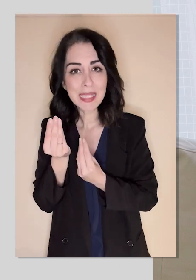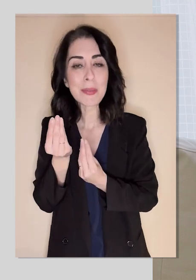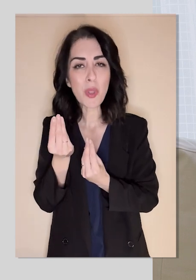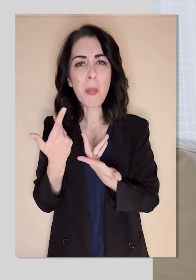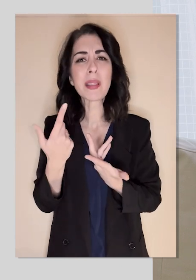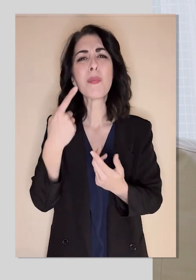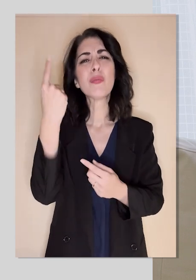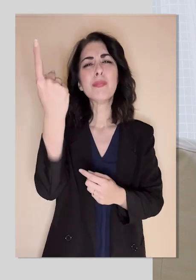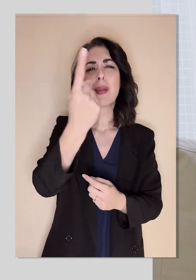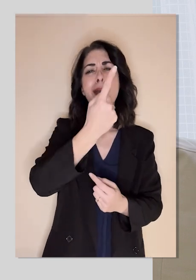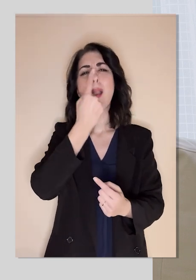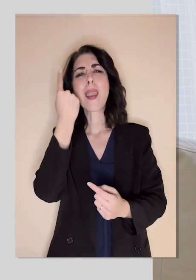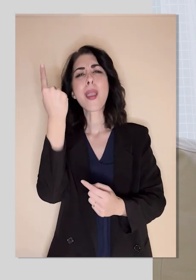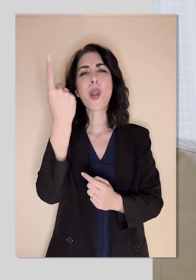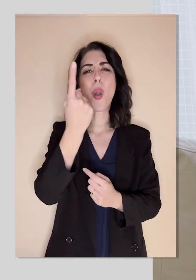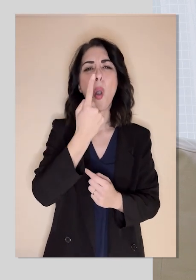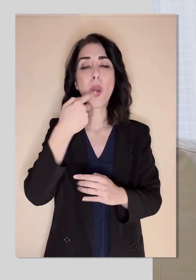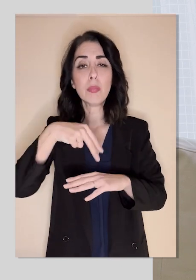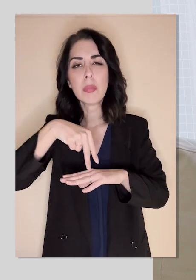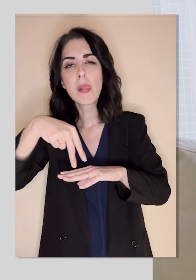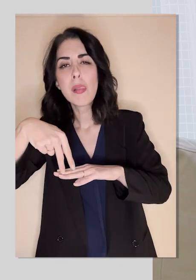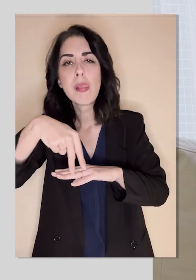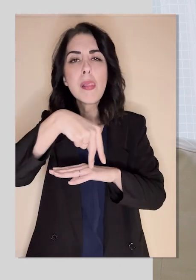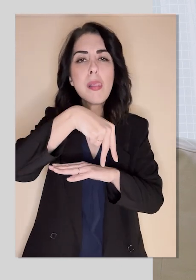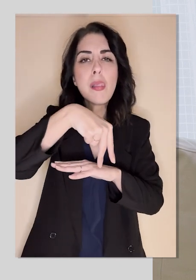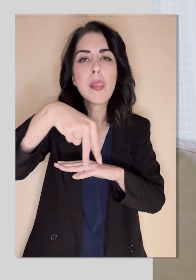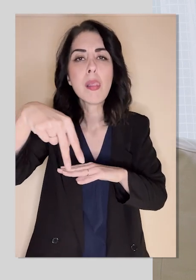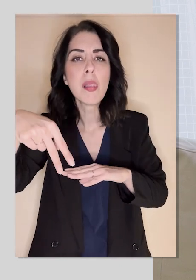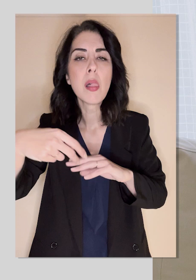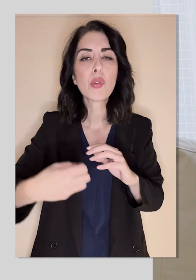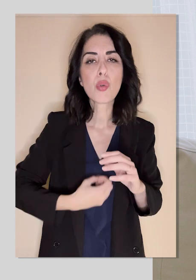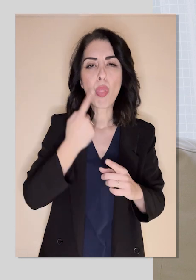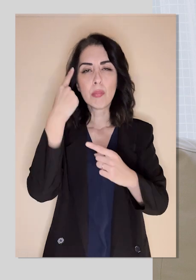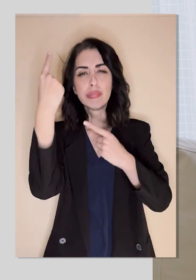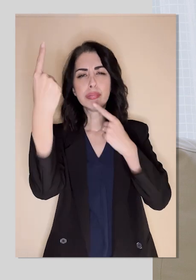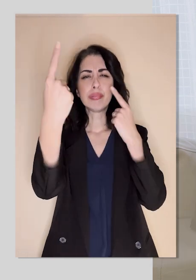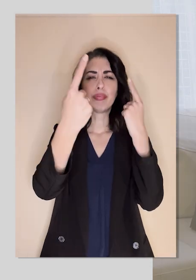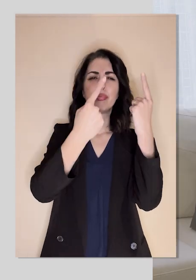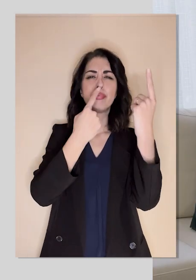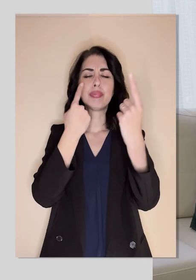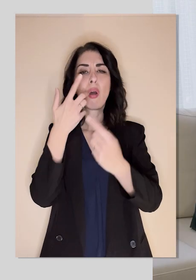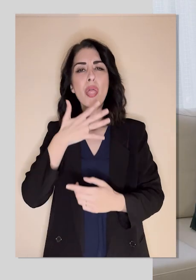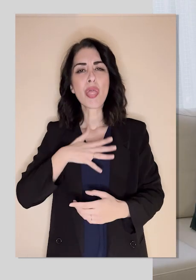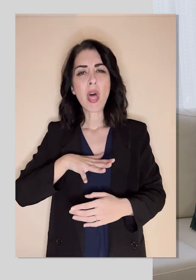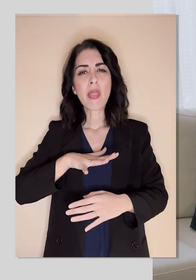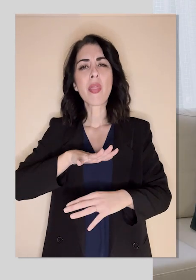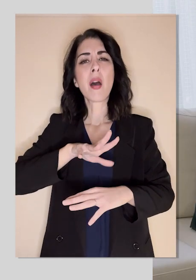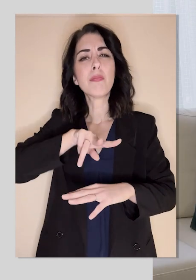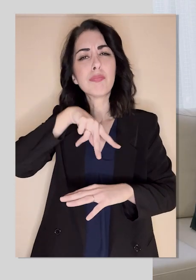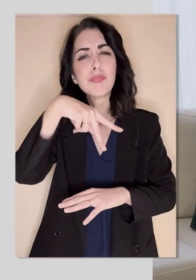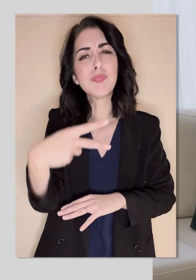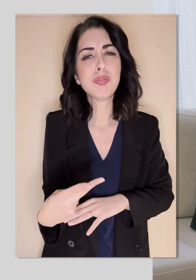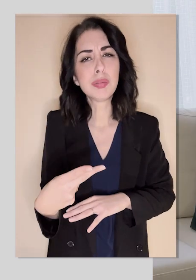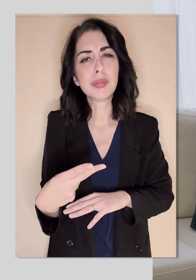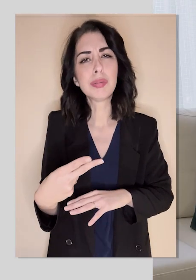which is the sensation of spinning, dizziness, or the feeling like you're going to fall or pass out. I have two questions now